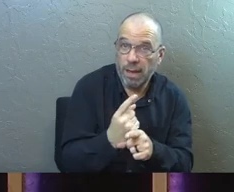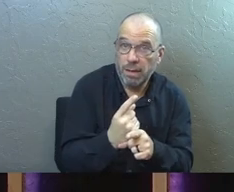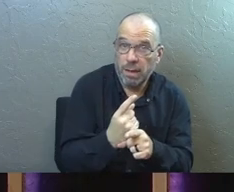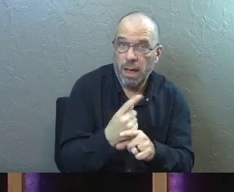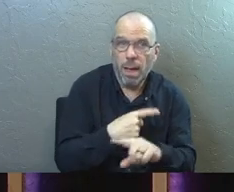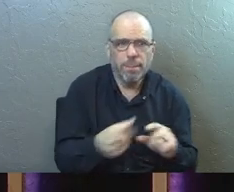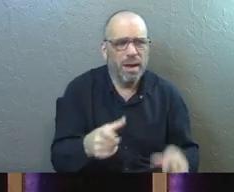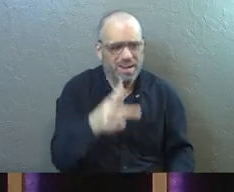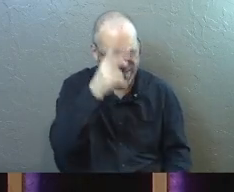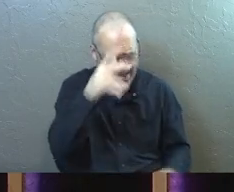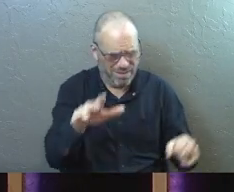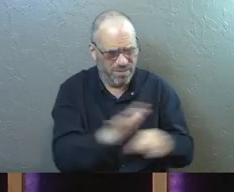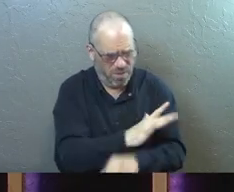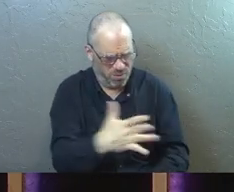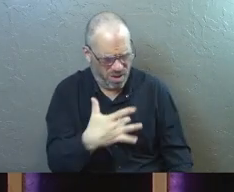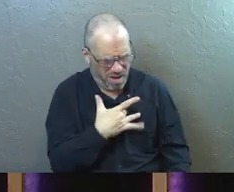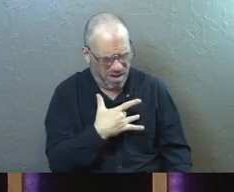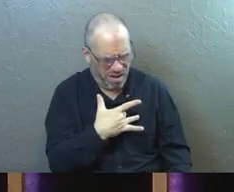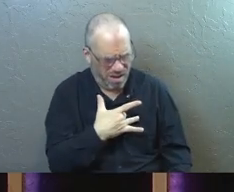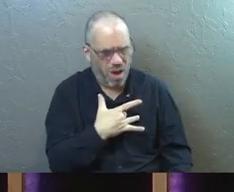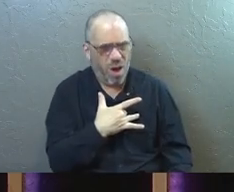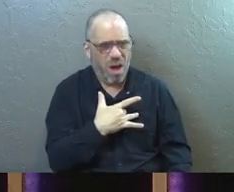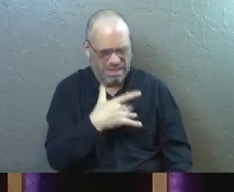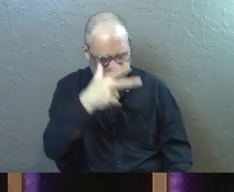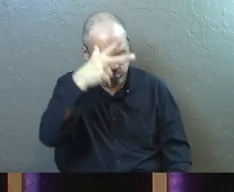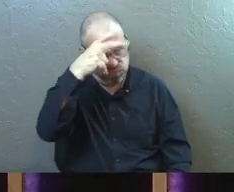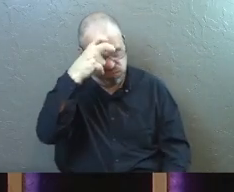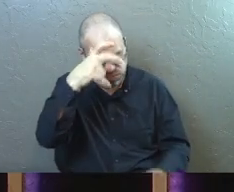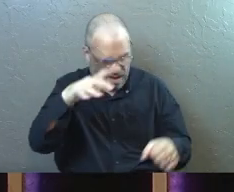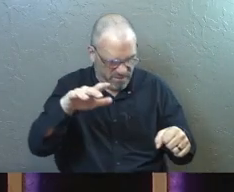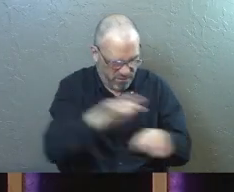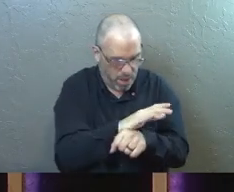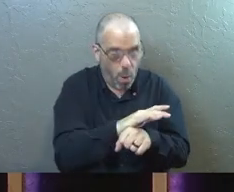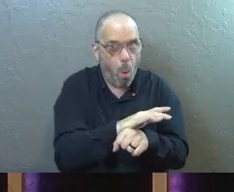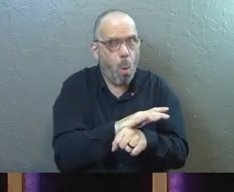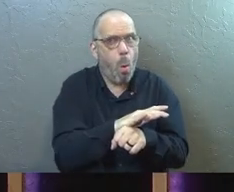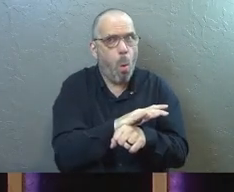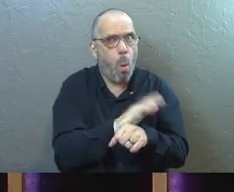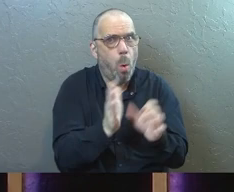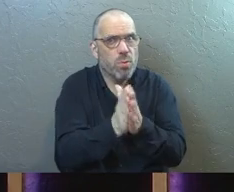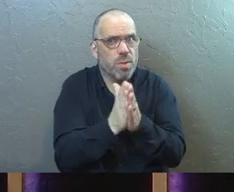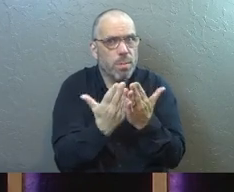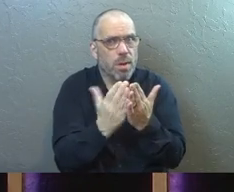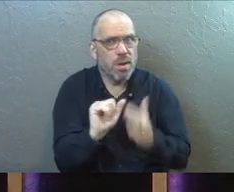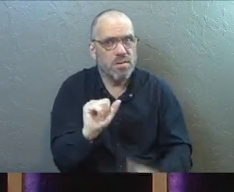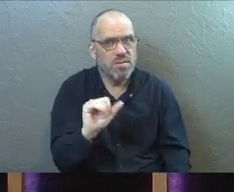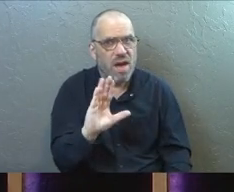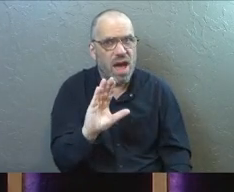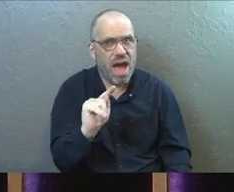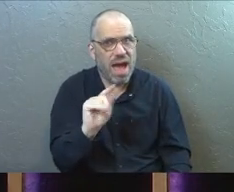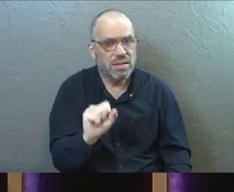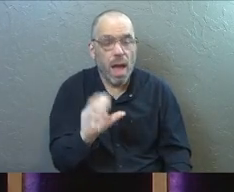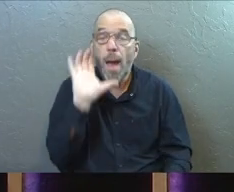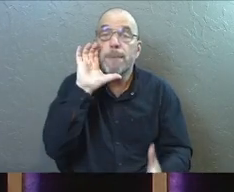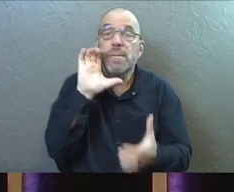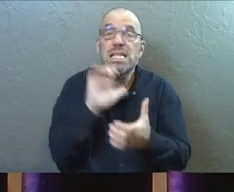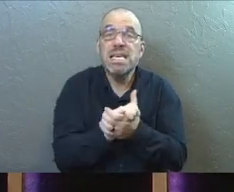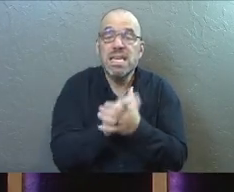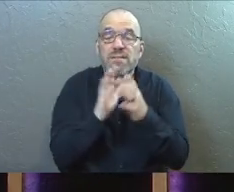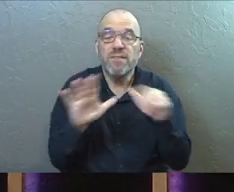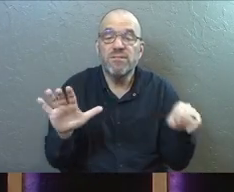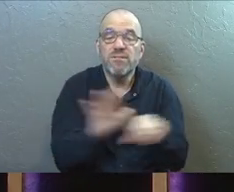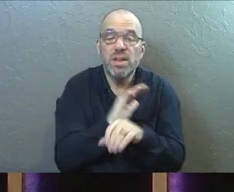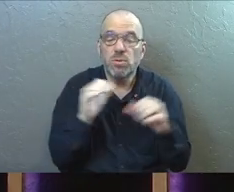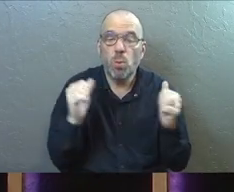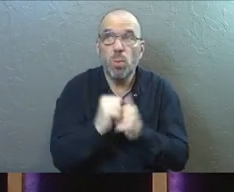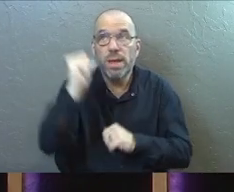And he says, but Satan has filled your heart. That concept of filled your heart is an important one throughout the book of Acts. Often the believers are said to be